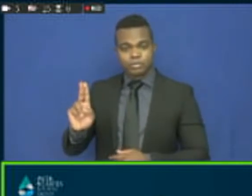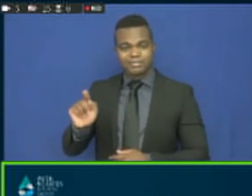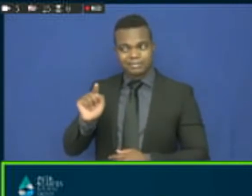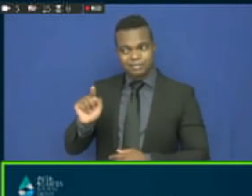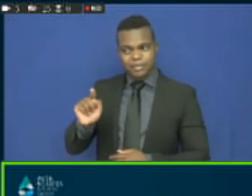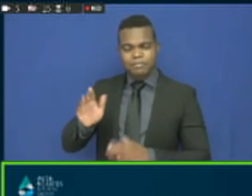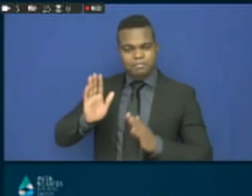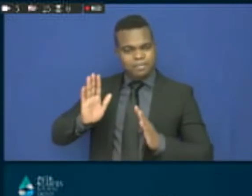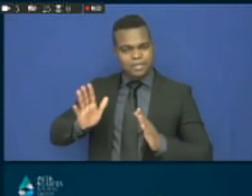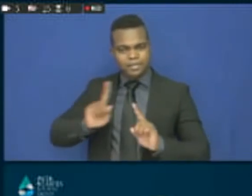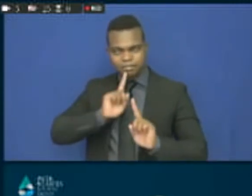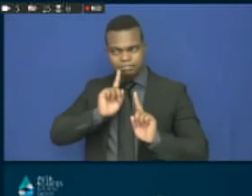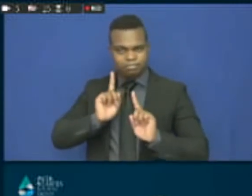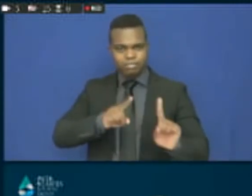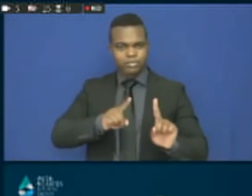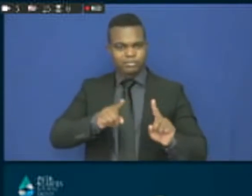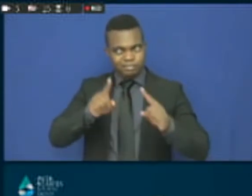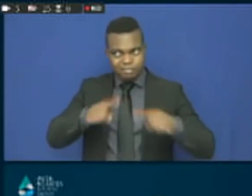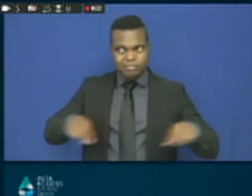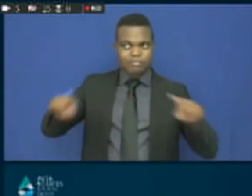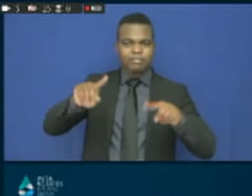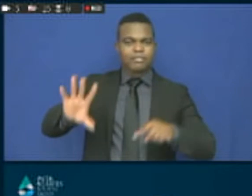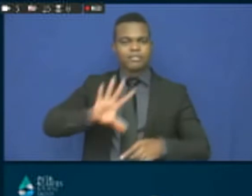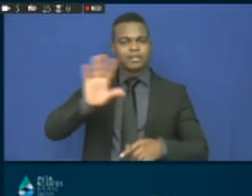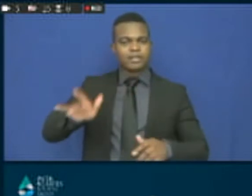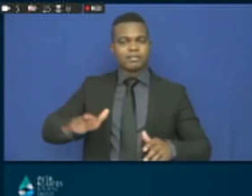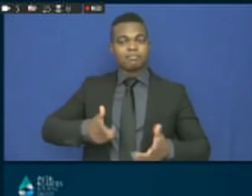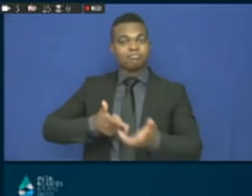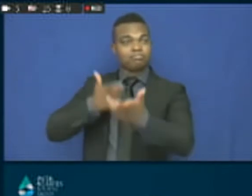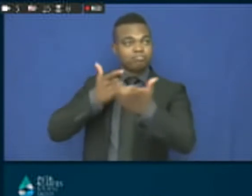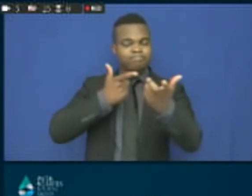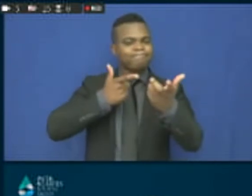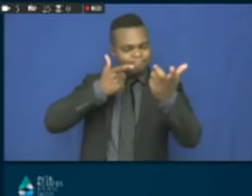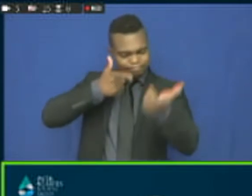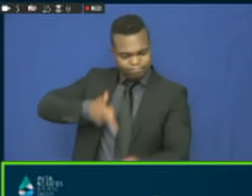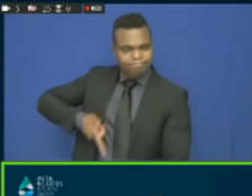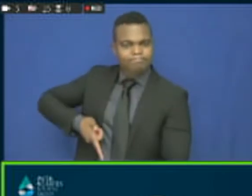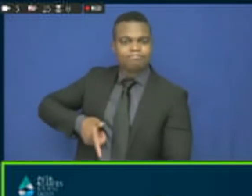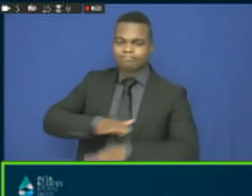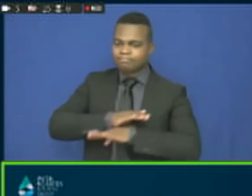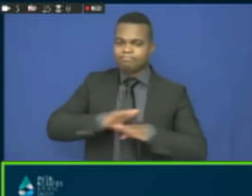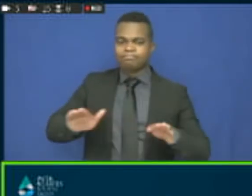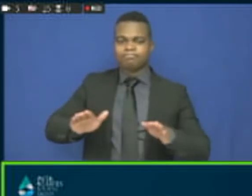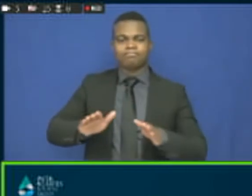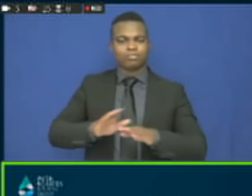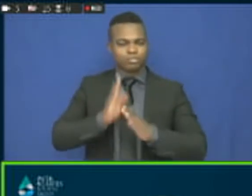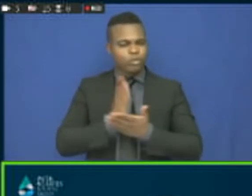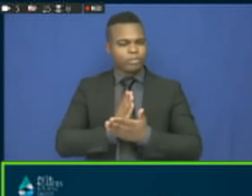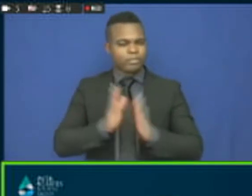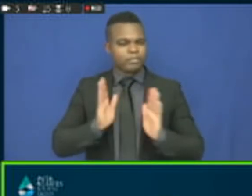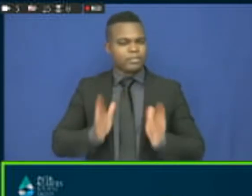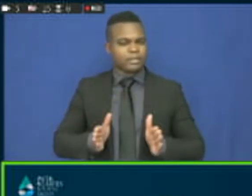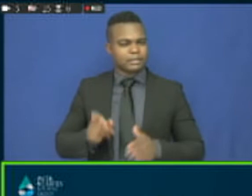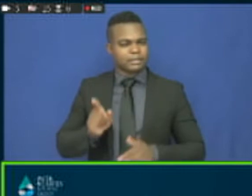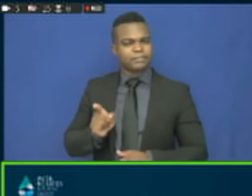he is totally right to say that as long as we have a population under pressure